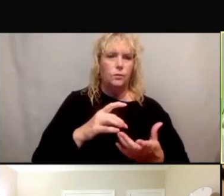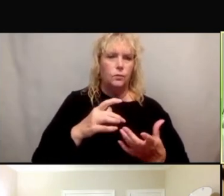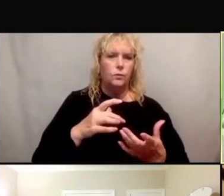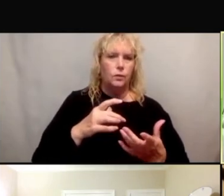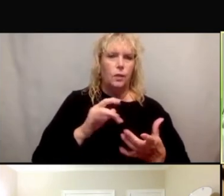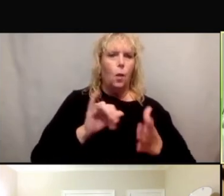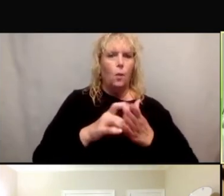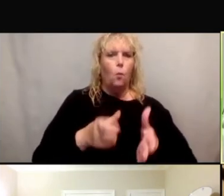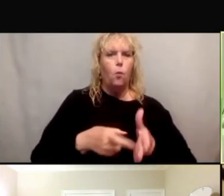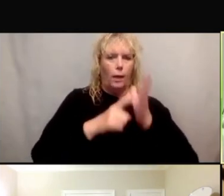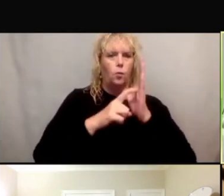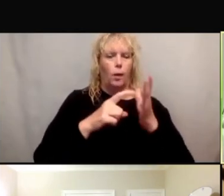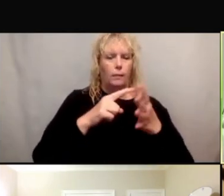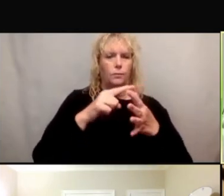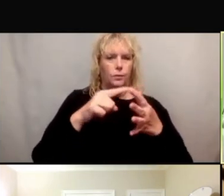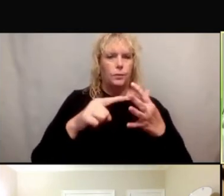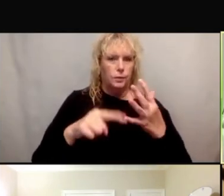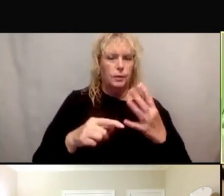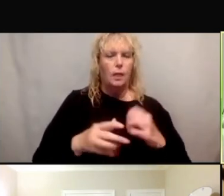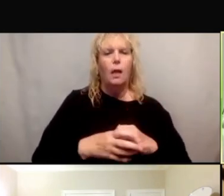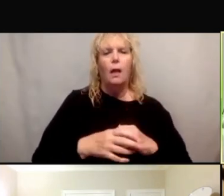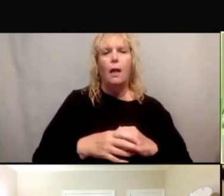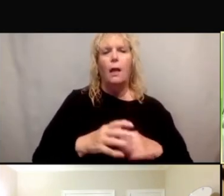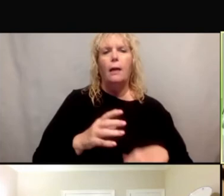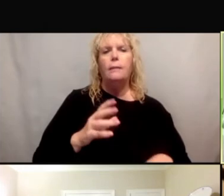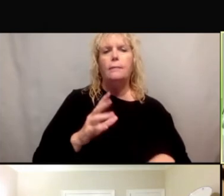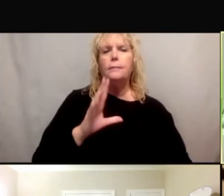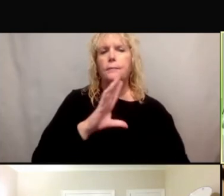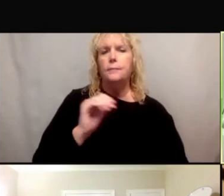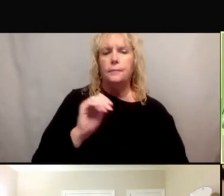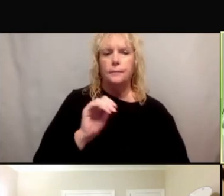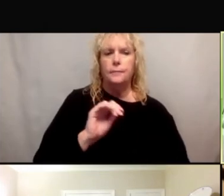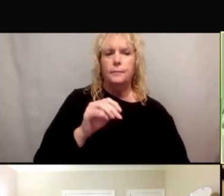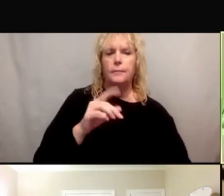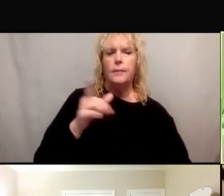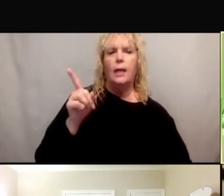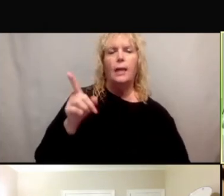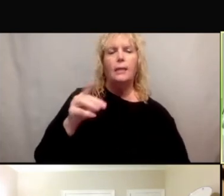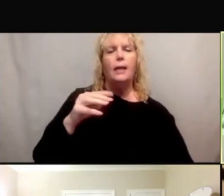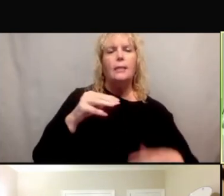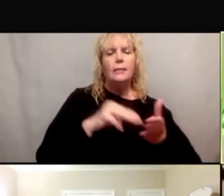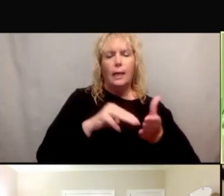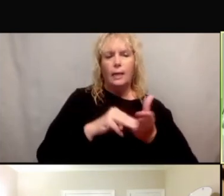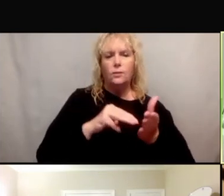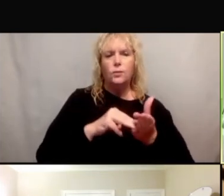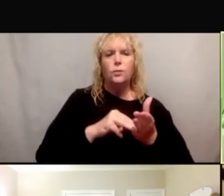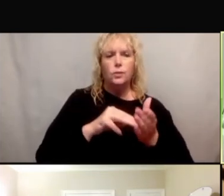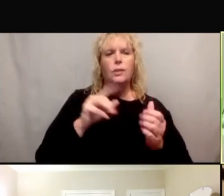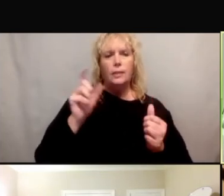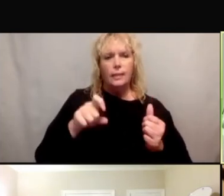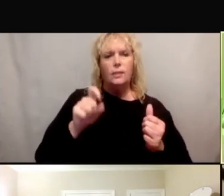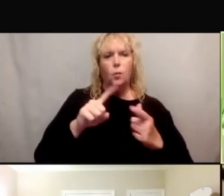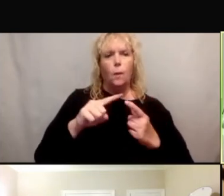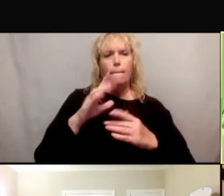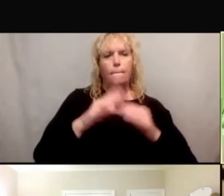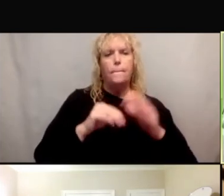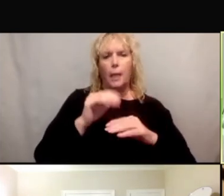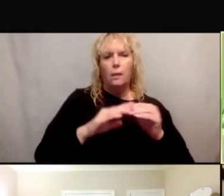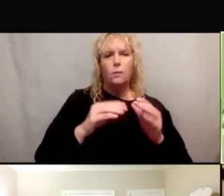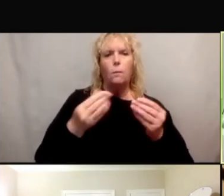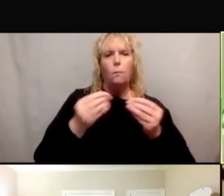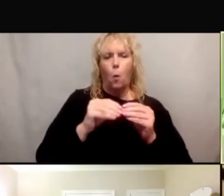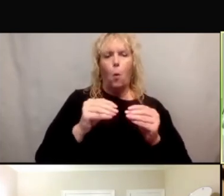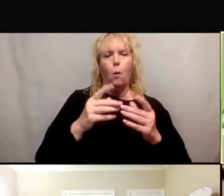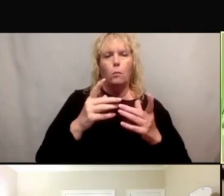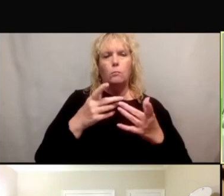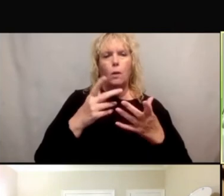later stages of their disease. And again, you know, Sylvia mentions a physician and really build up healthcare professional knowledge